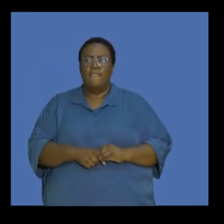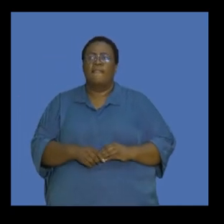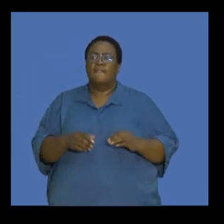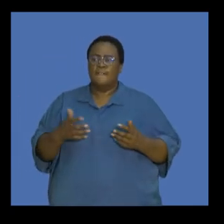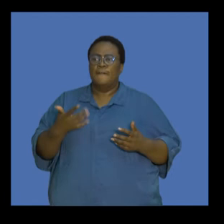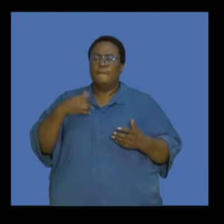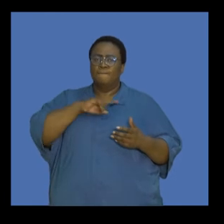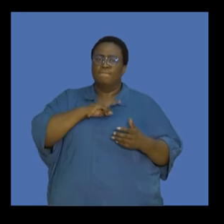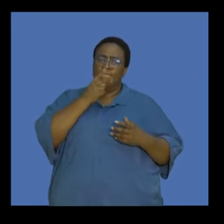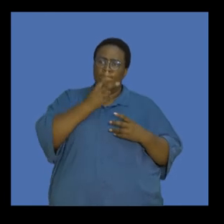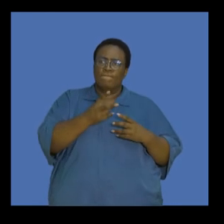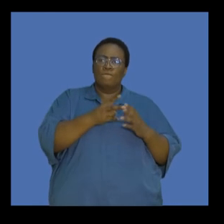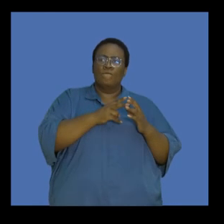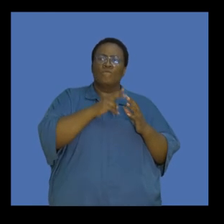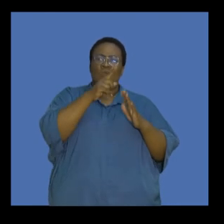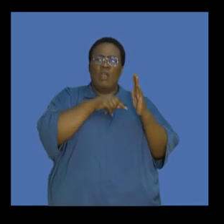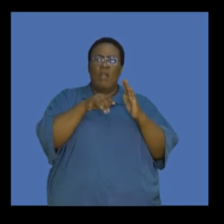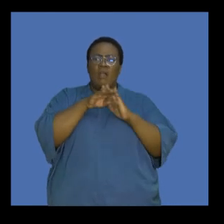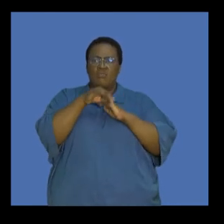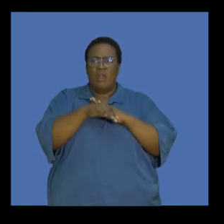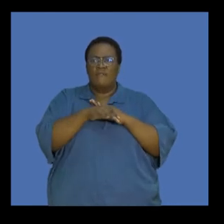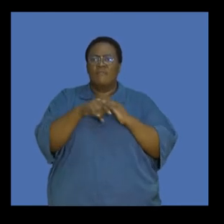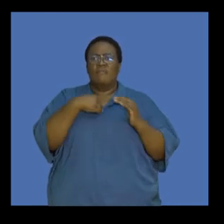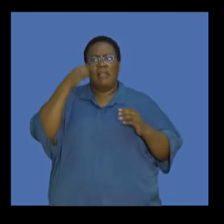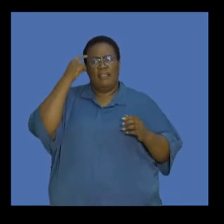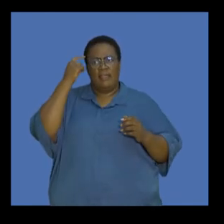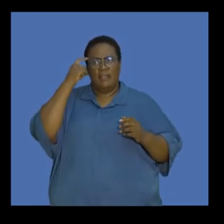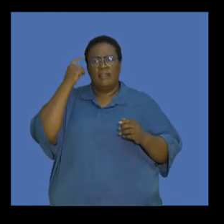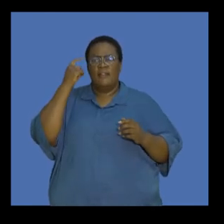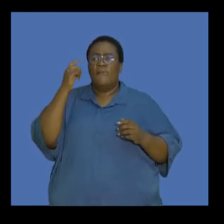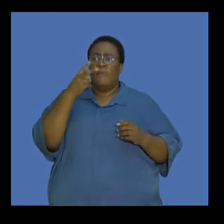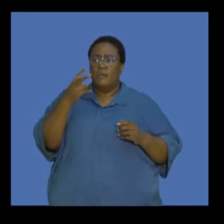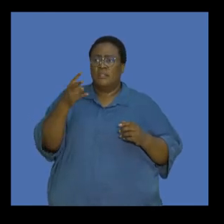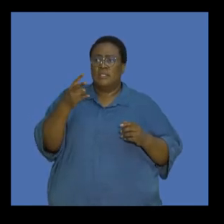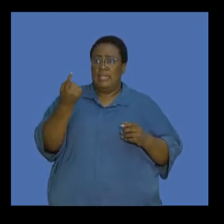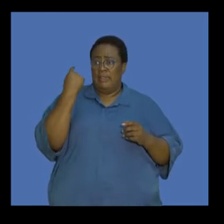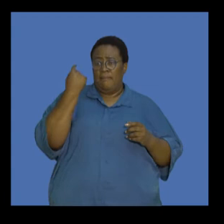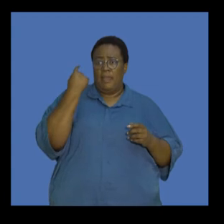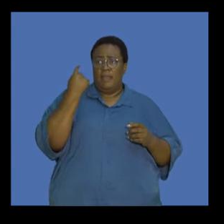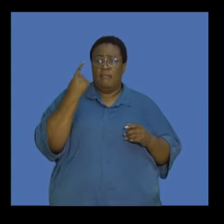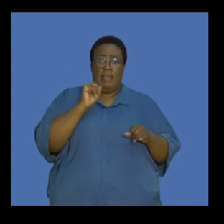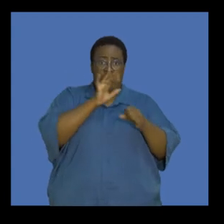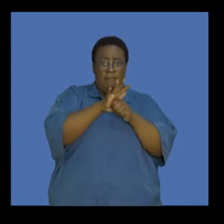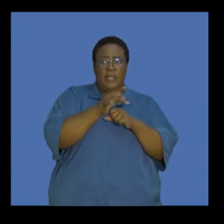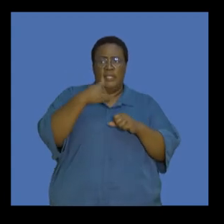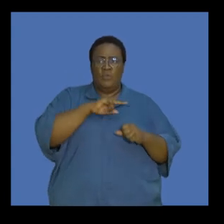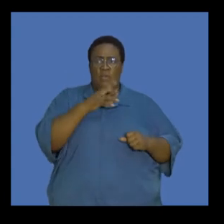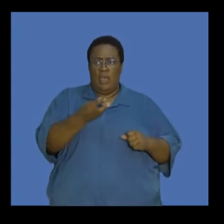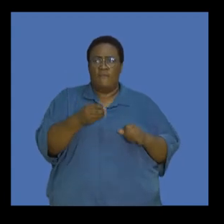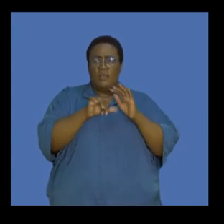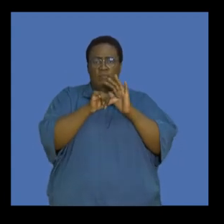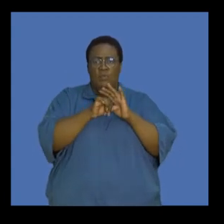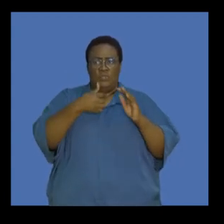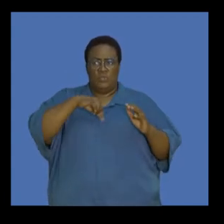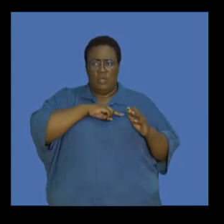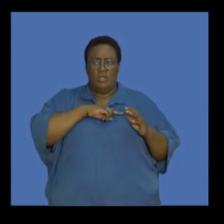So guys, we've looked at our graph that shows it. I think on my shoulder, you will see at the back the impact that we